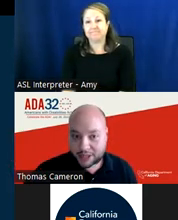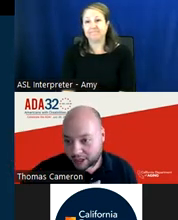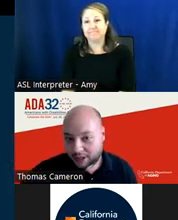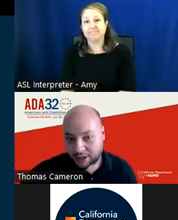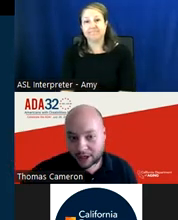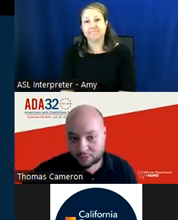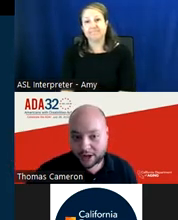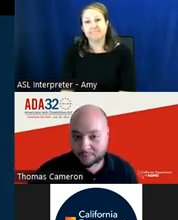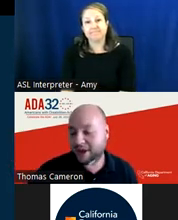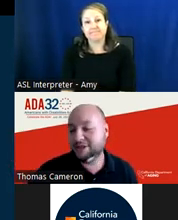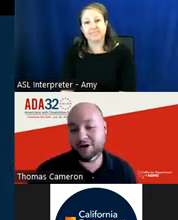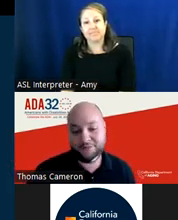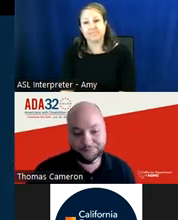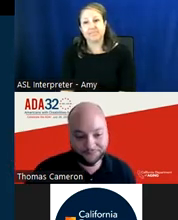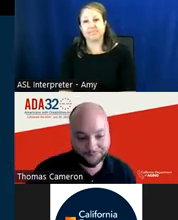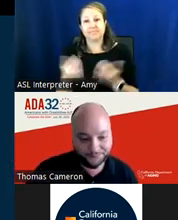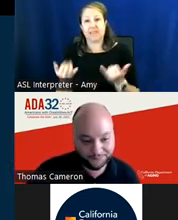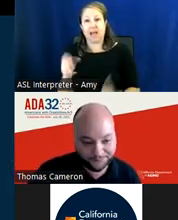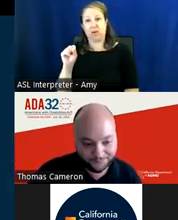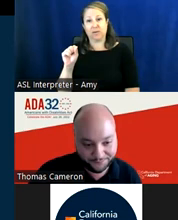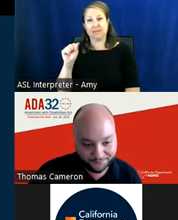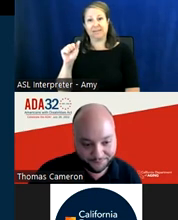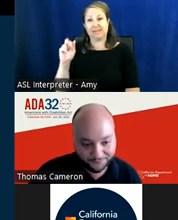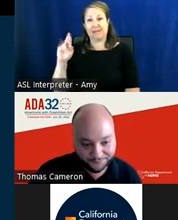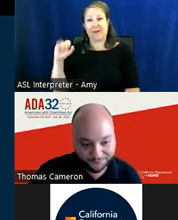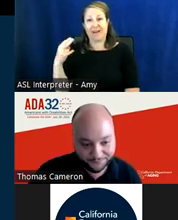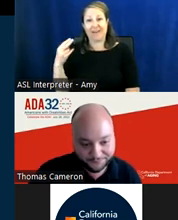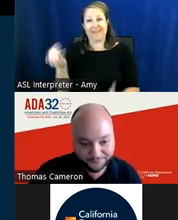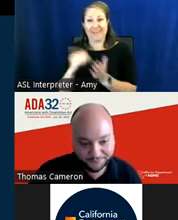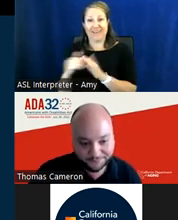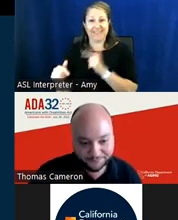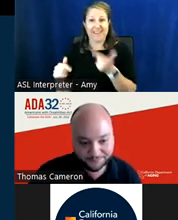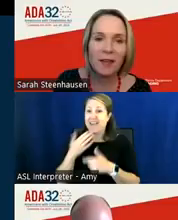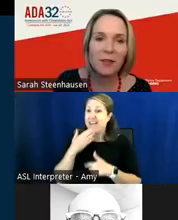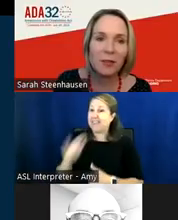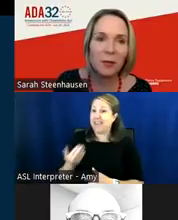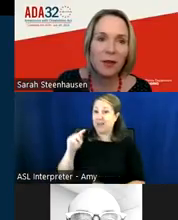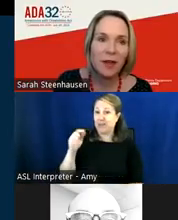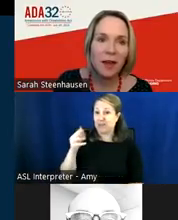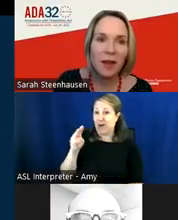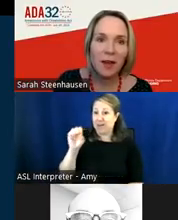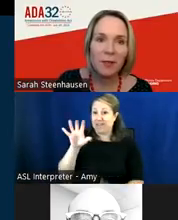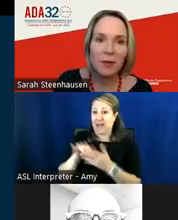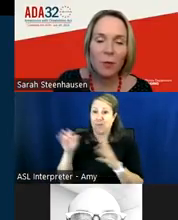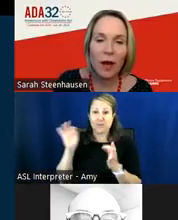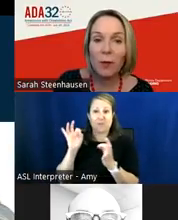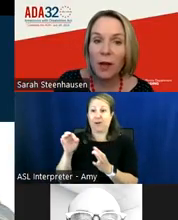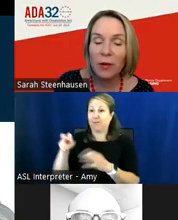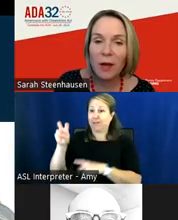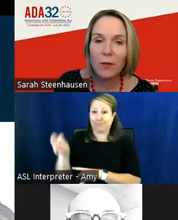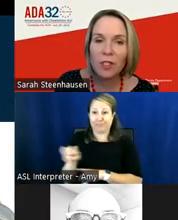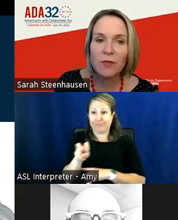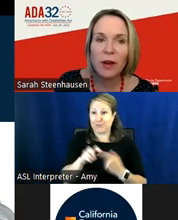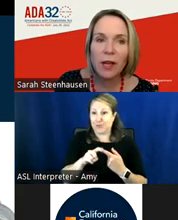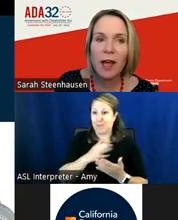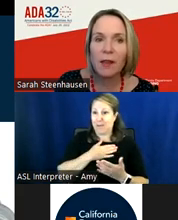next slide and we'll hand it back to sarah great well thank you thomas that's a perfect segue into um what i will